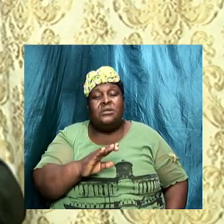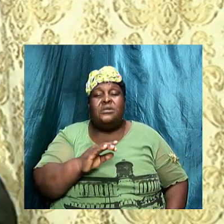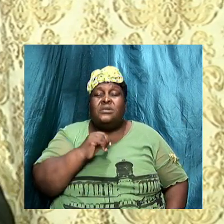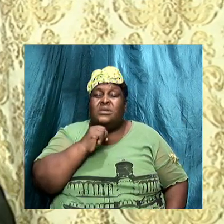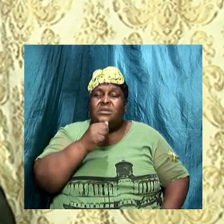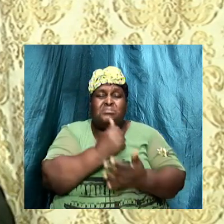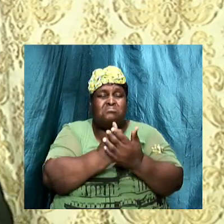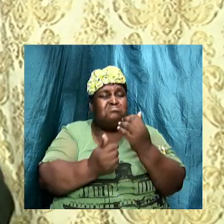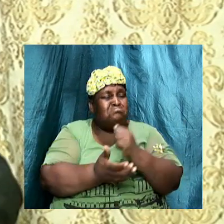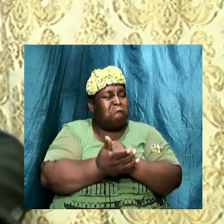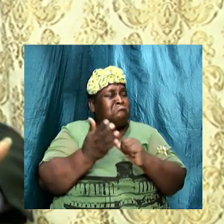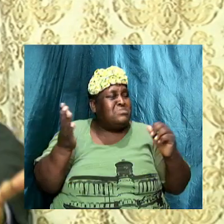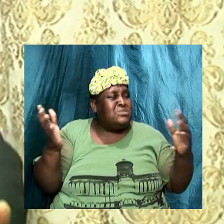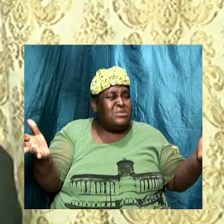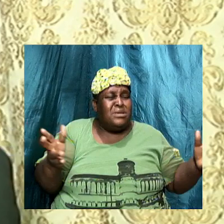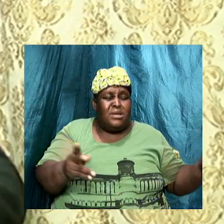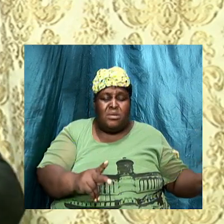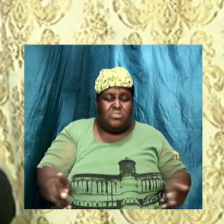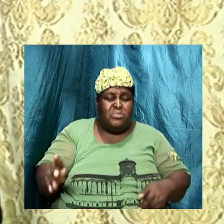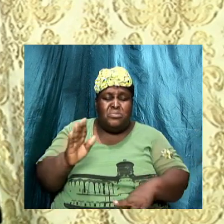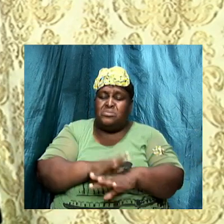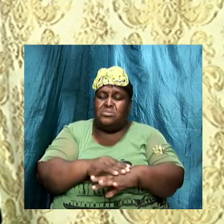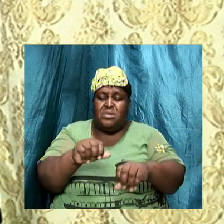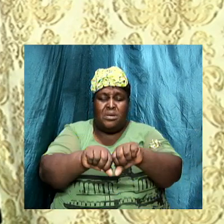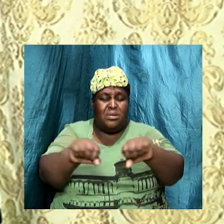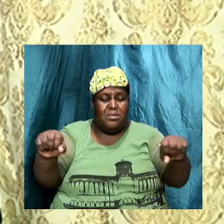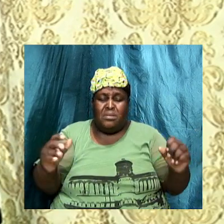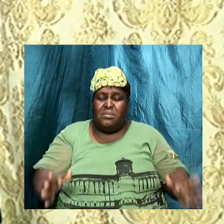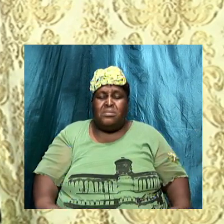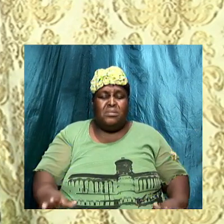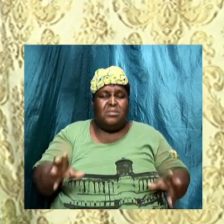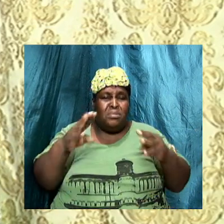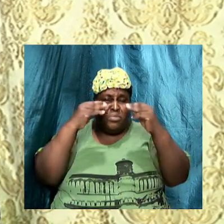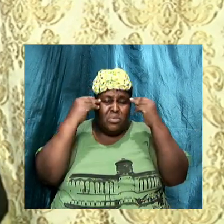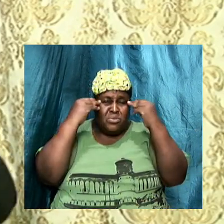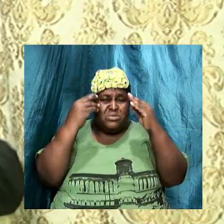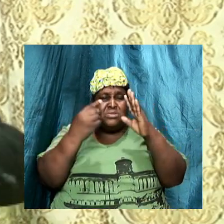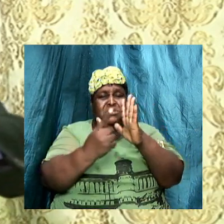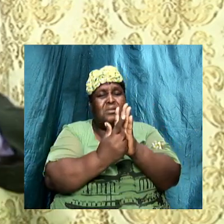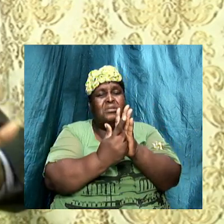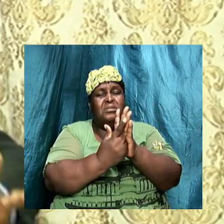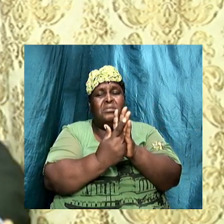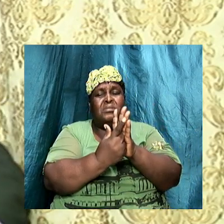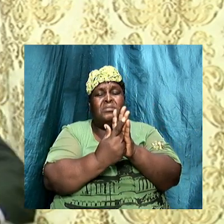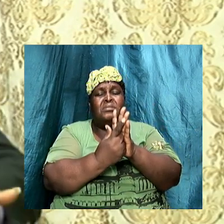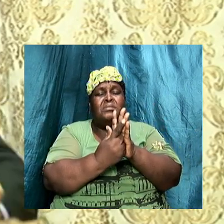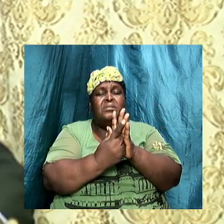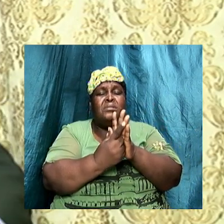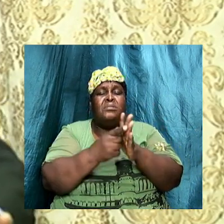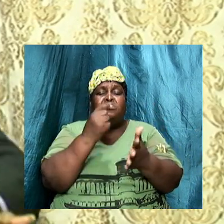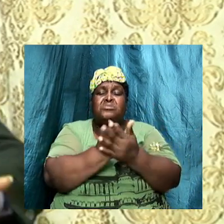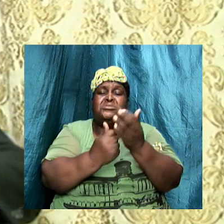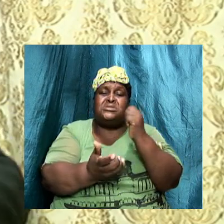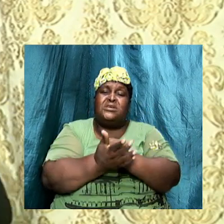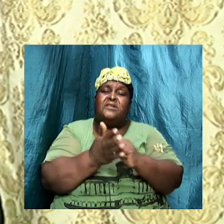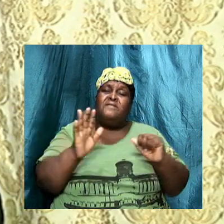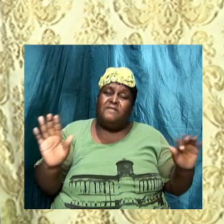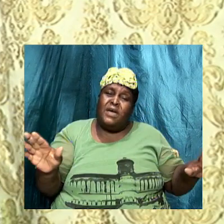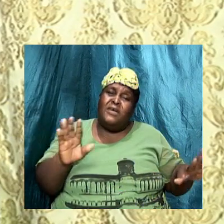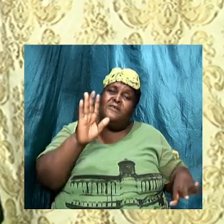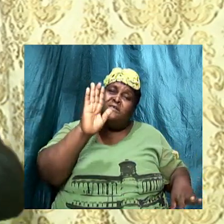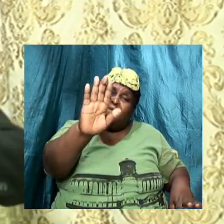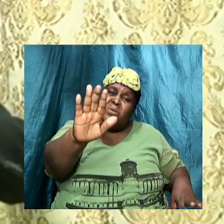sacrifice that was put on the altar under the Mosaic law. Amen. But sacrifice yourself, deny